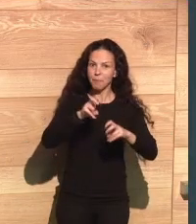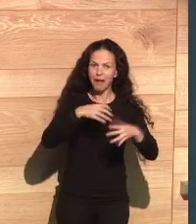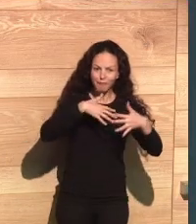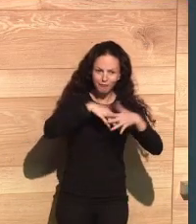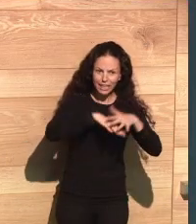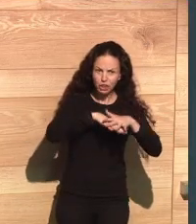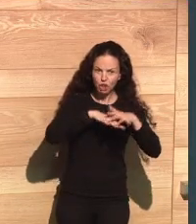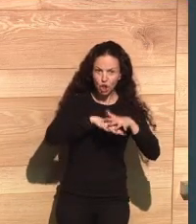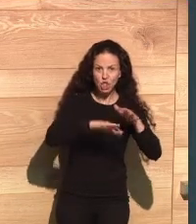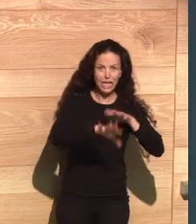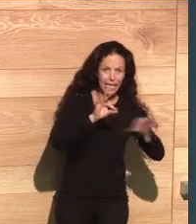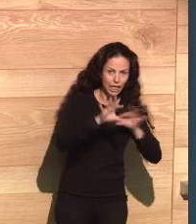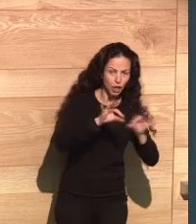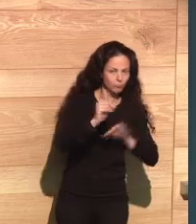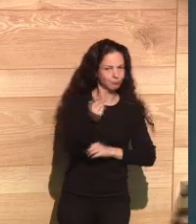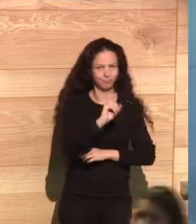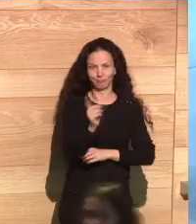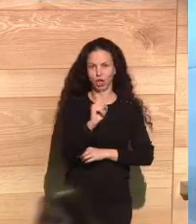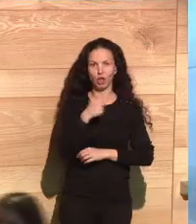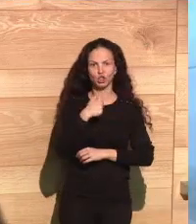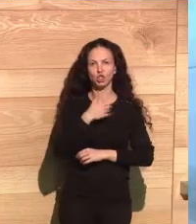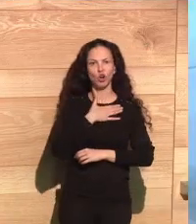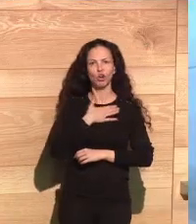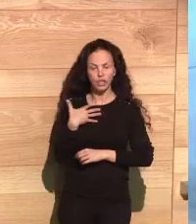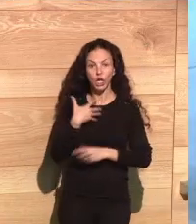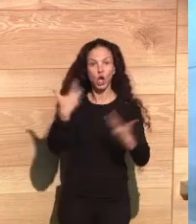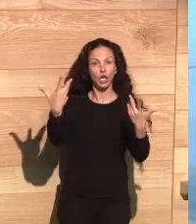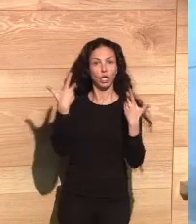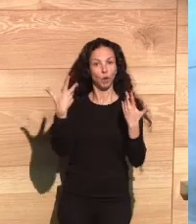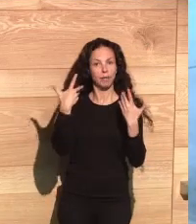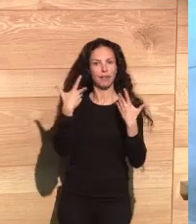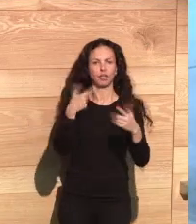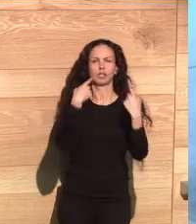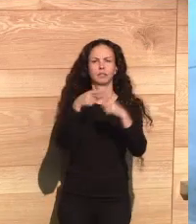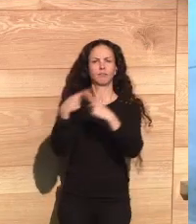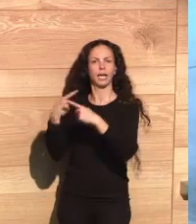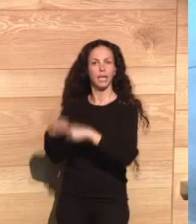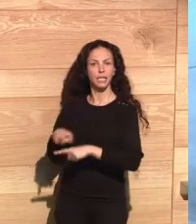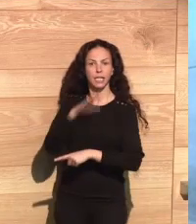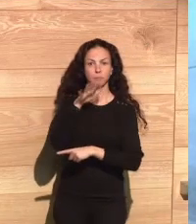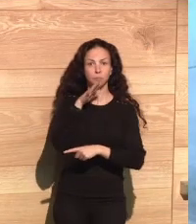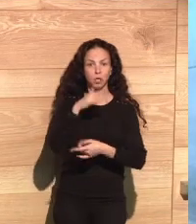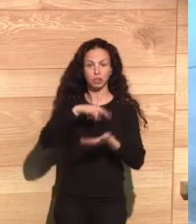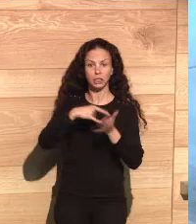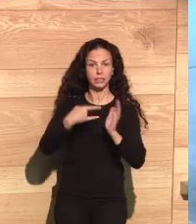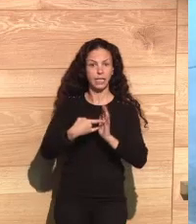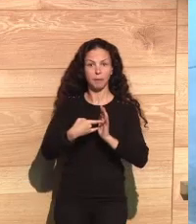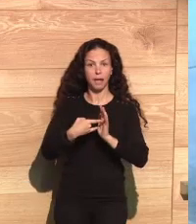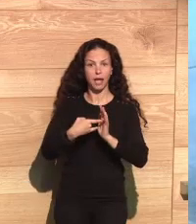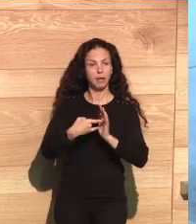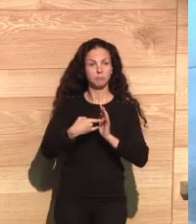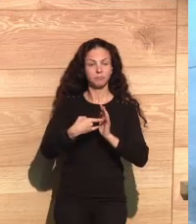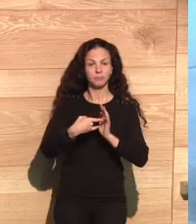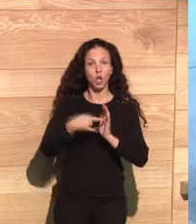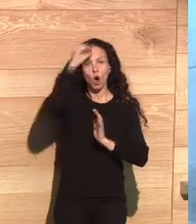a way to make sure that the system doesn't quite understand, you know, what your political views are, doesn't make assumptions about what your political views